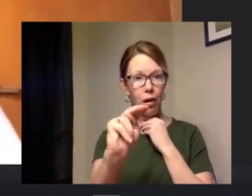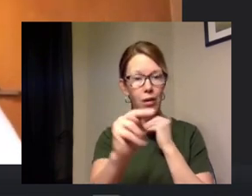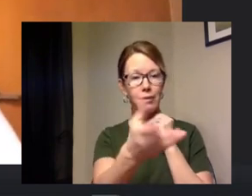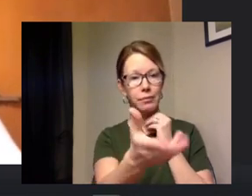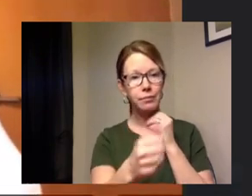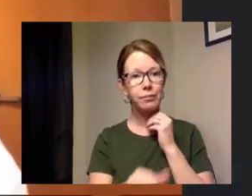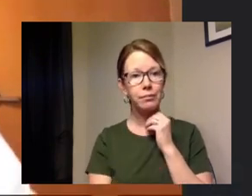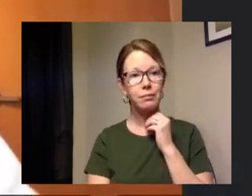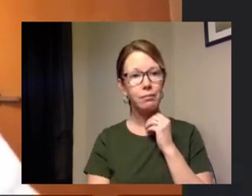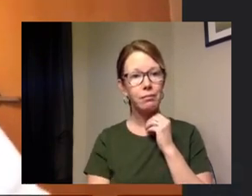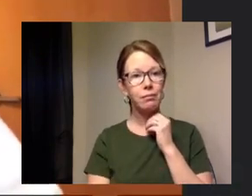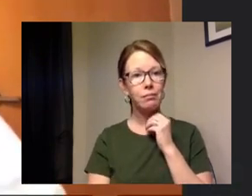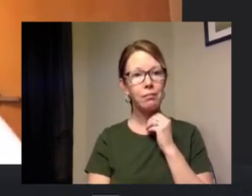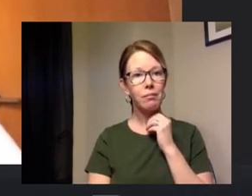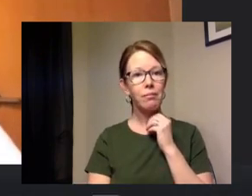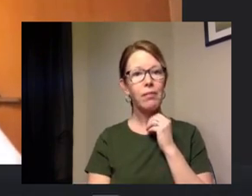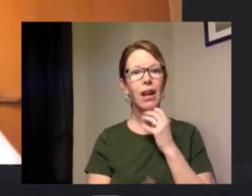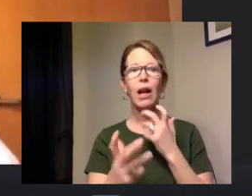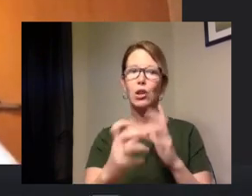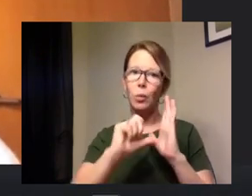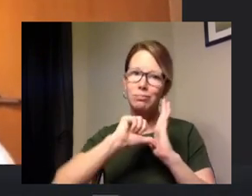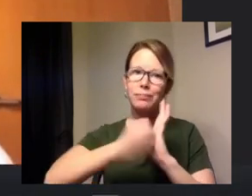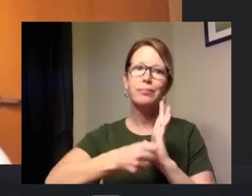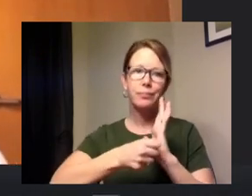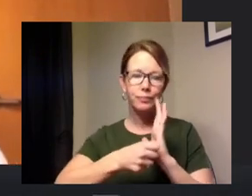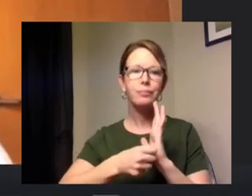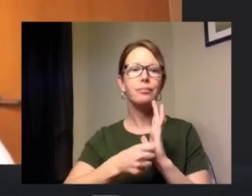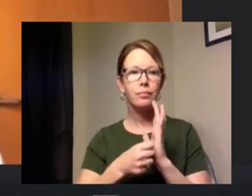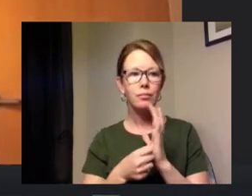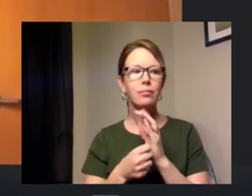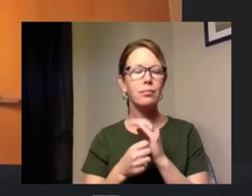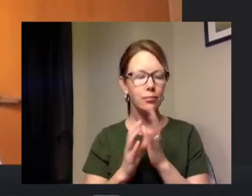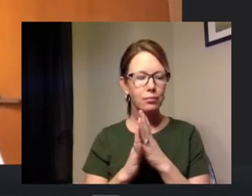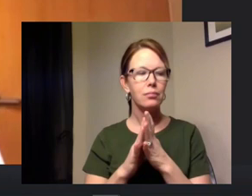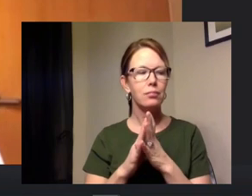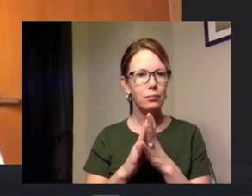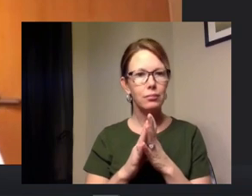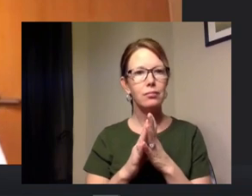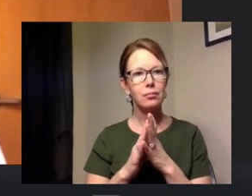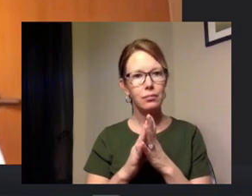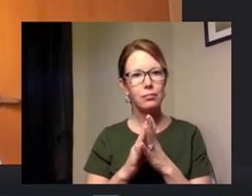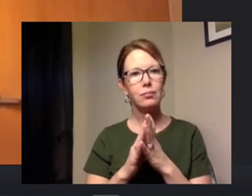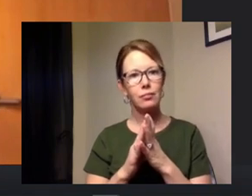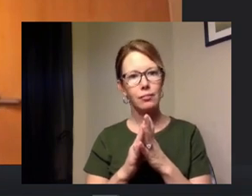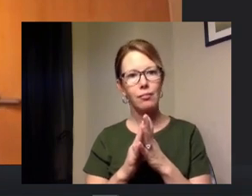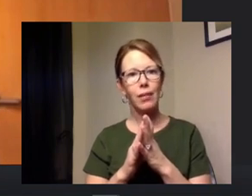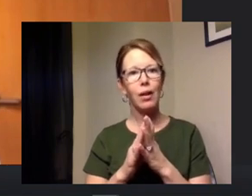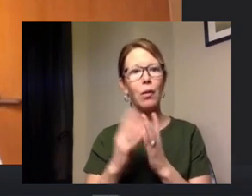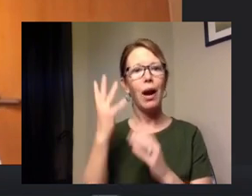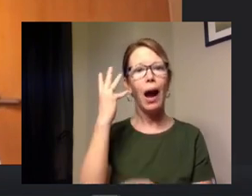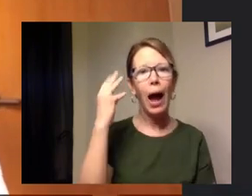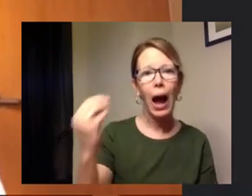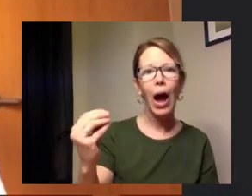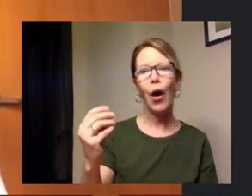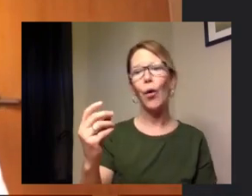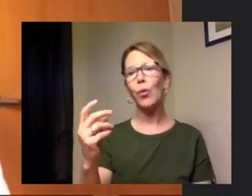no not really josue i just want to reiterate to everyone that um it's inspiring when we're out i'm getting reports from uh officers